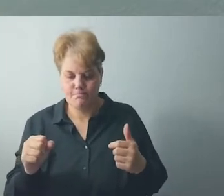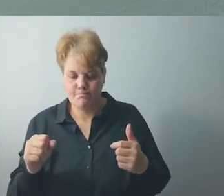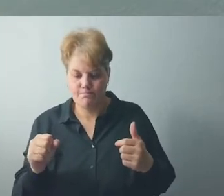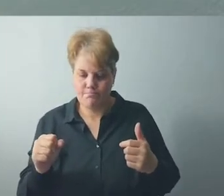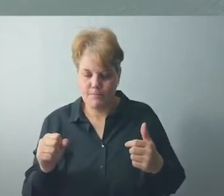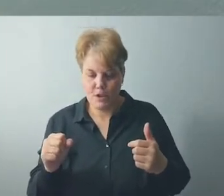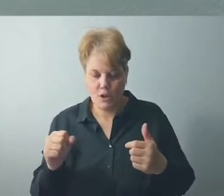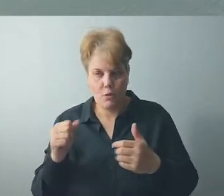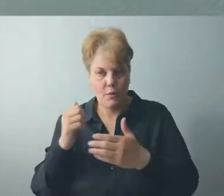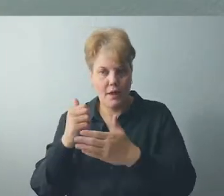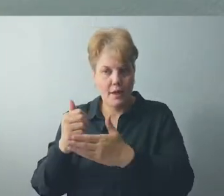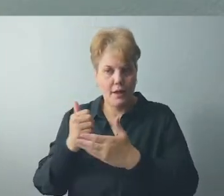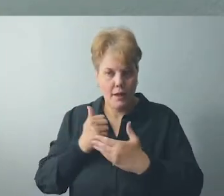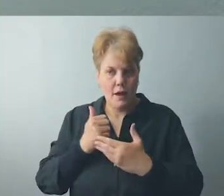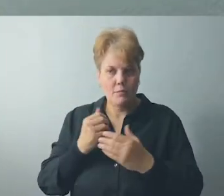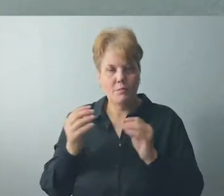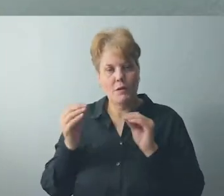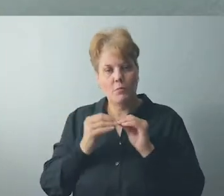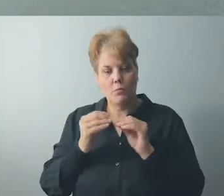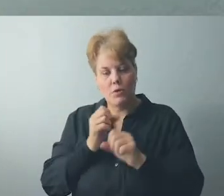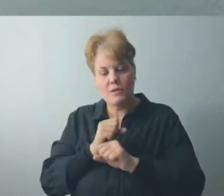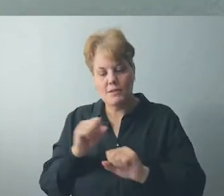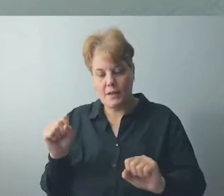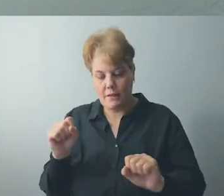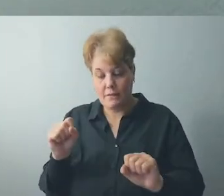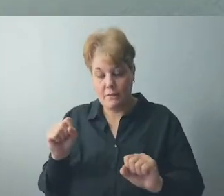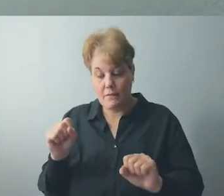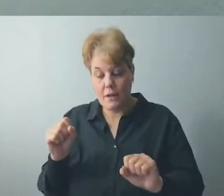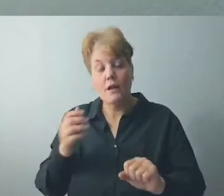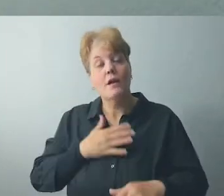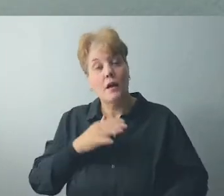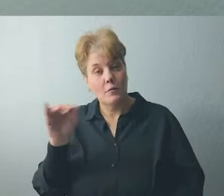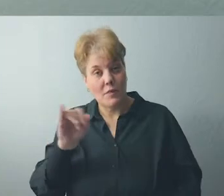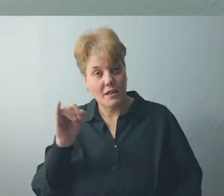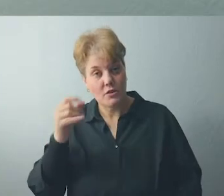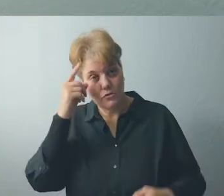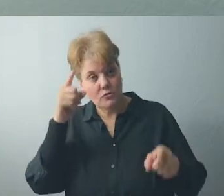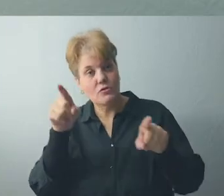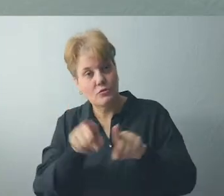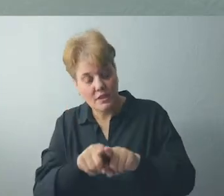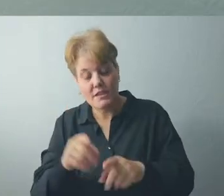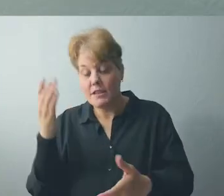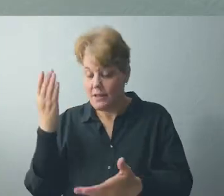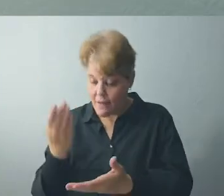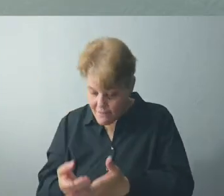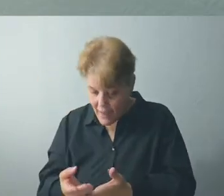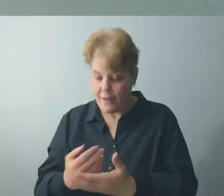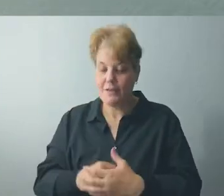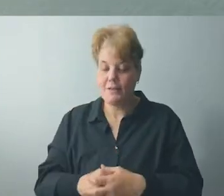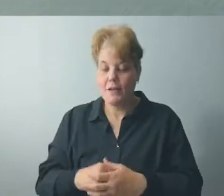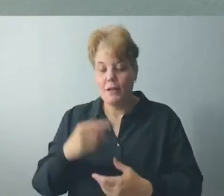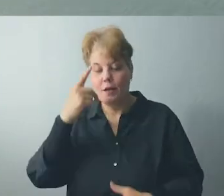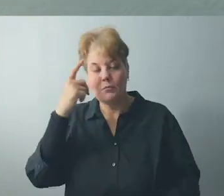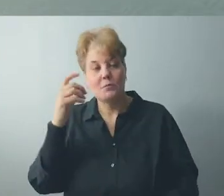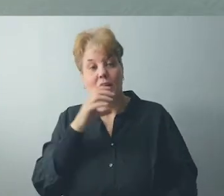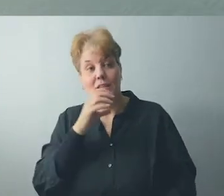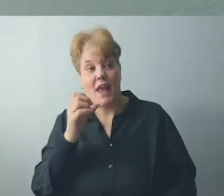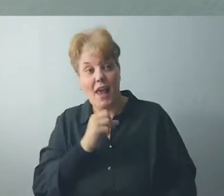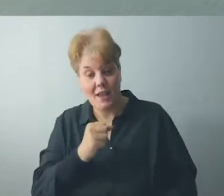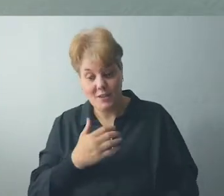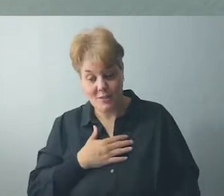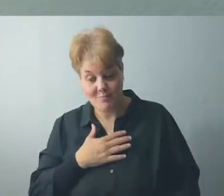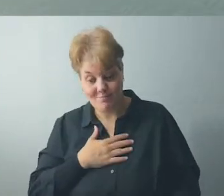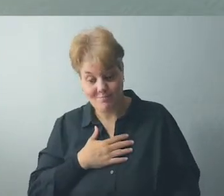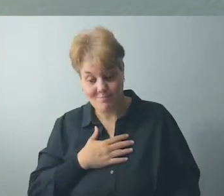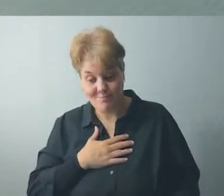has been verified by my insurance company. Because of my age, all insurance companies think that I have a good prejudice toward